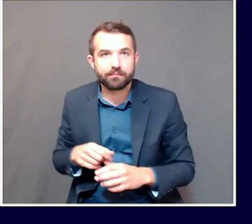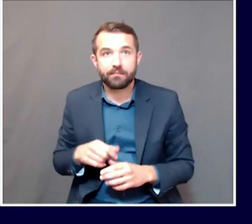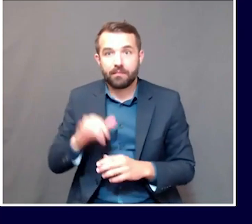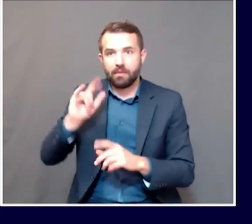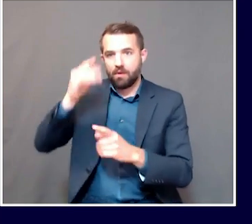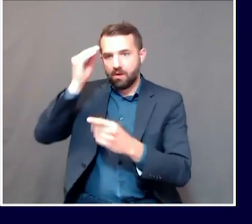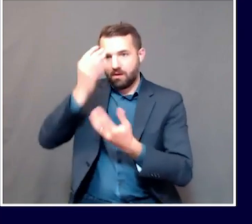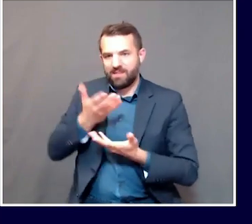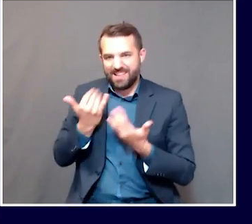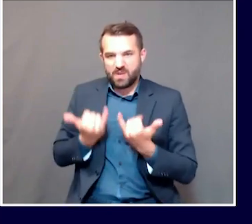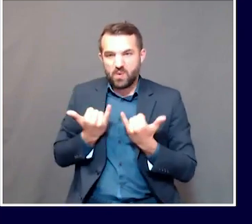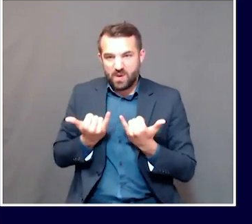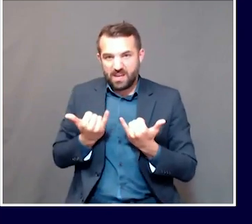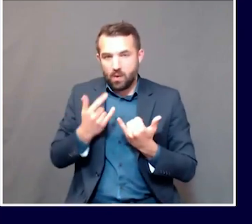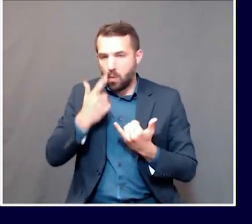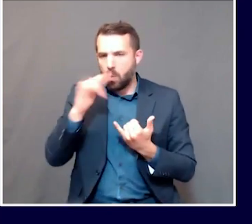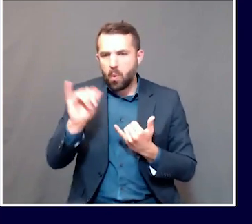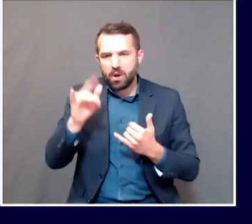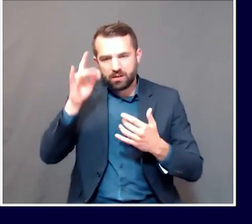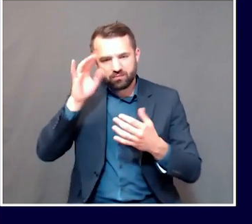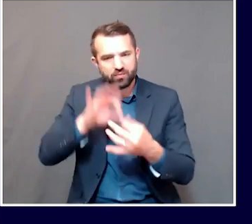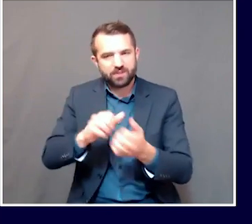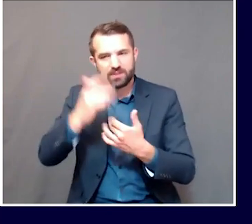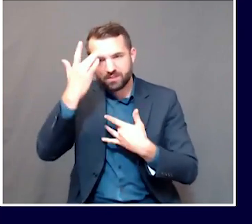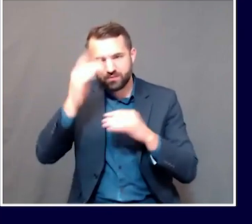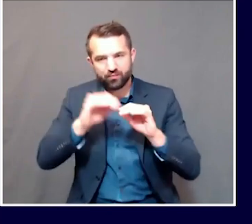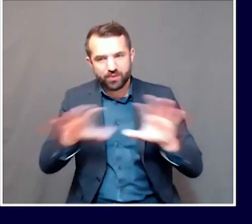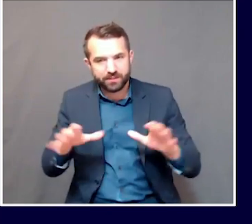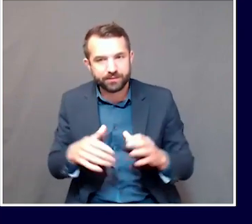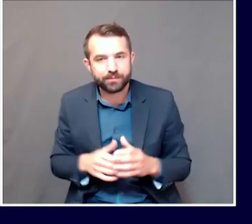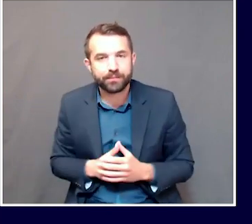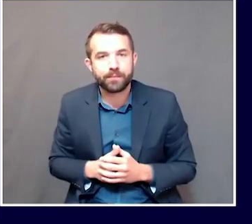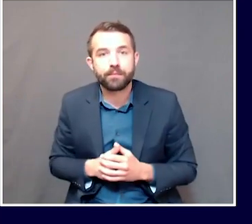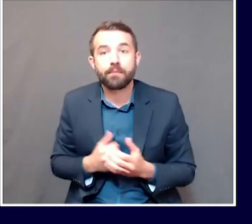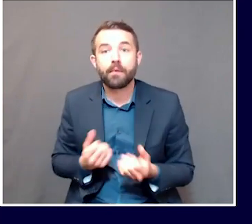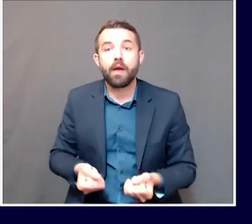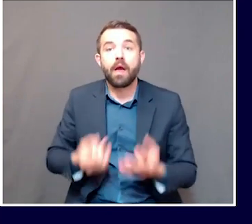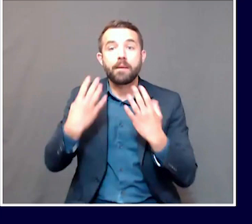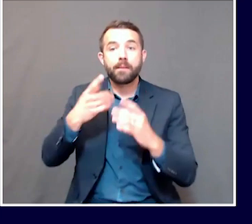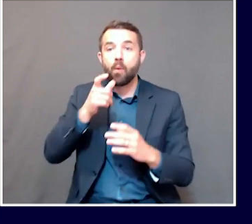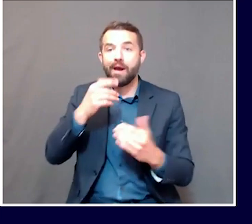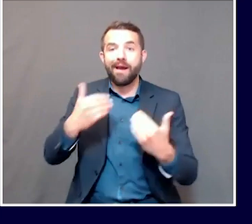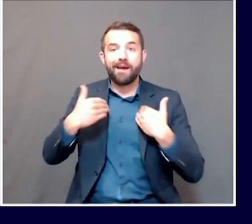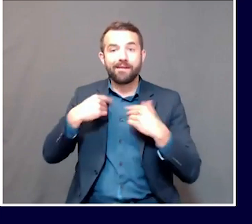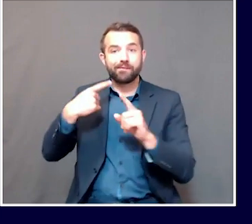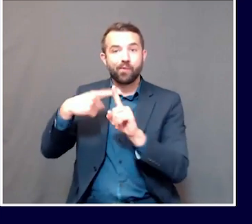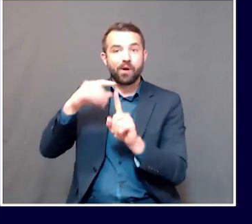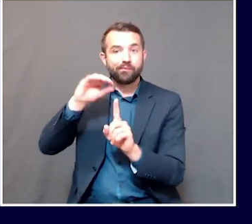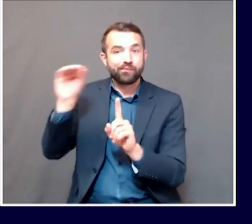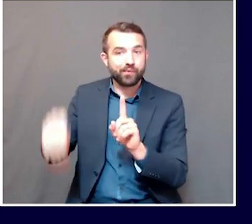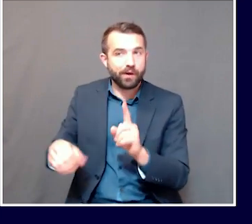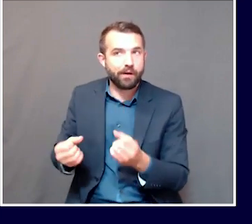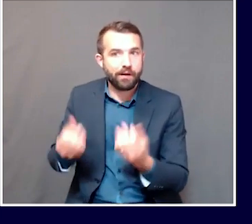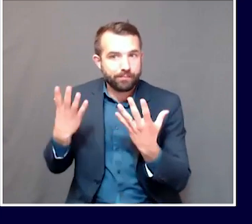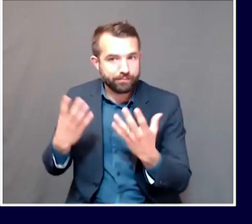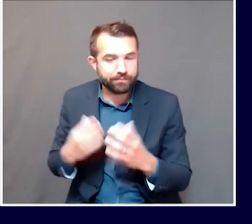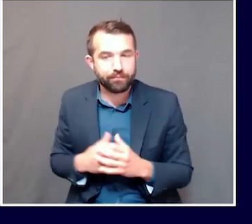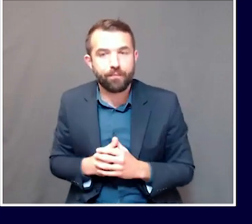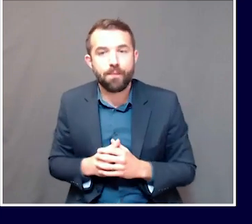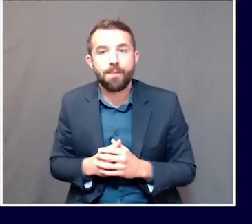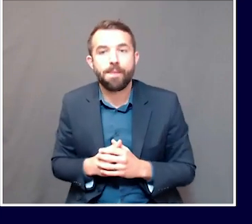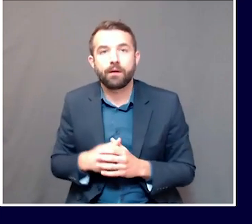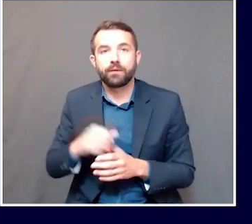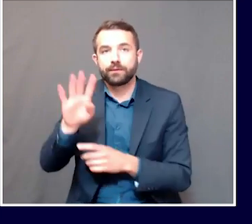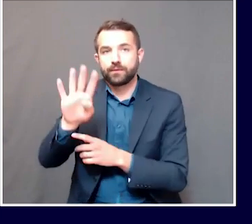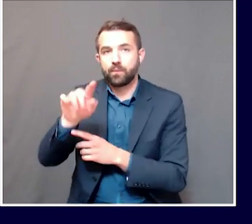current outbreak. Cumulatively, the positivity rate for all of the PCR tests done in Maine has been 4